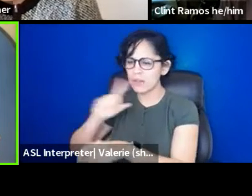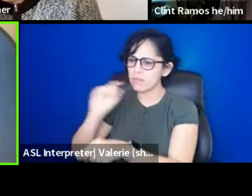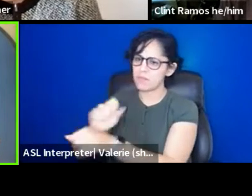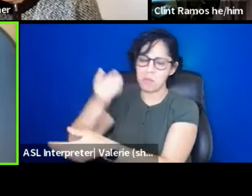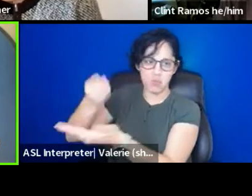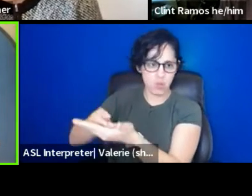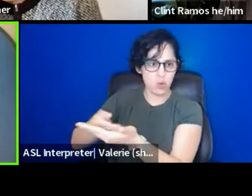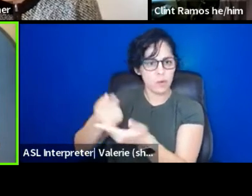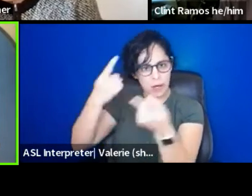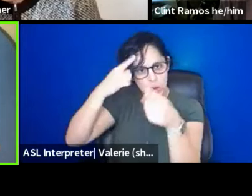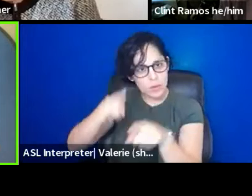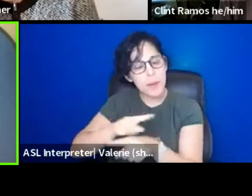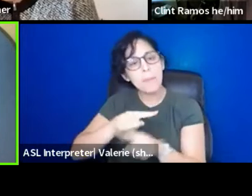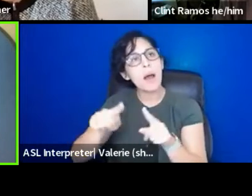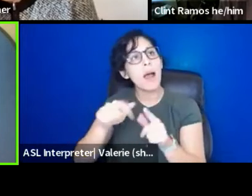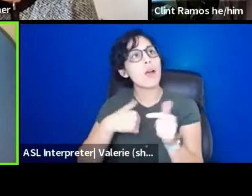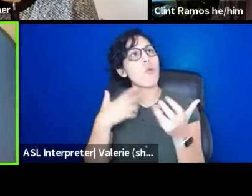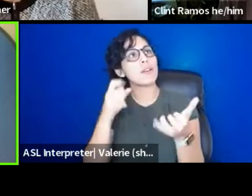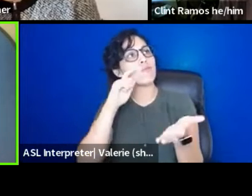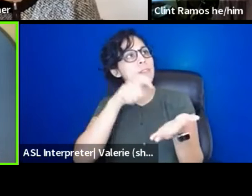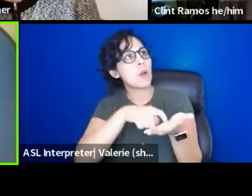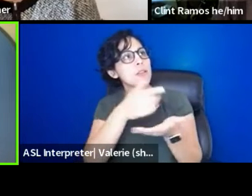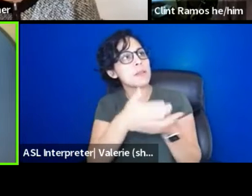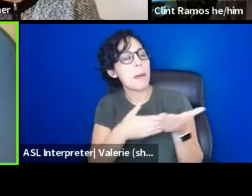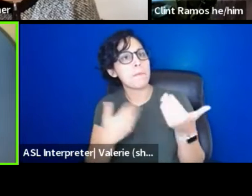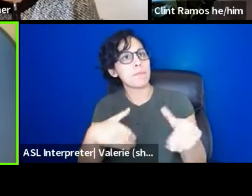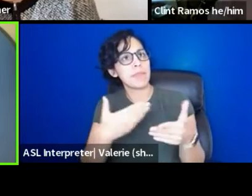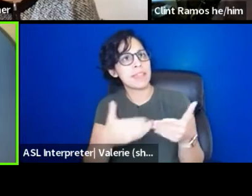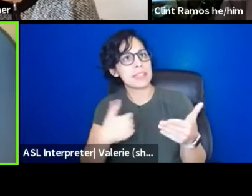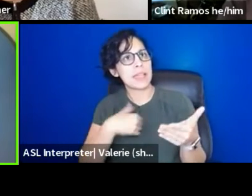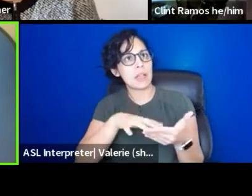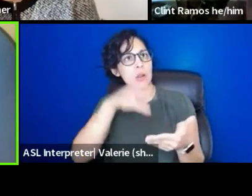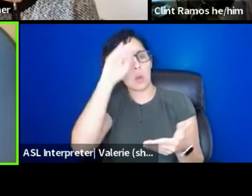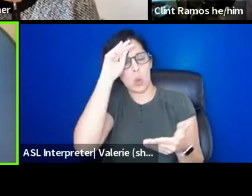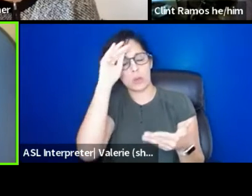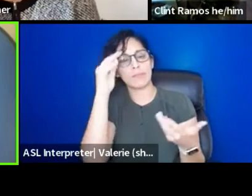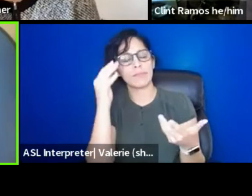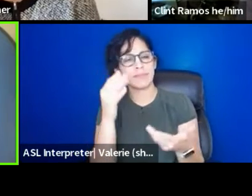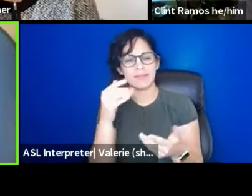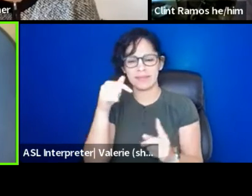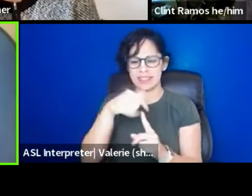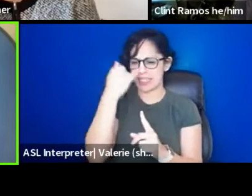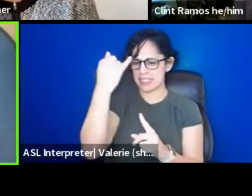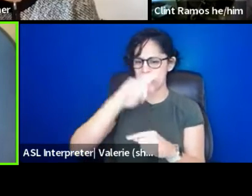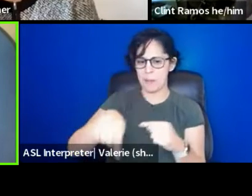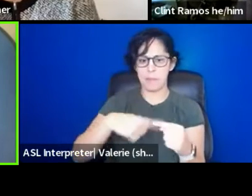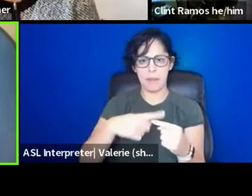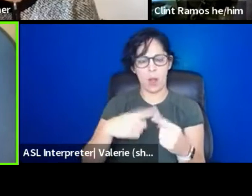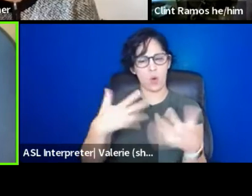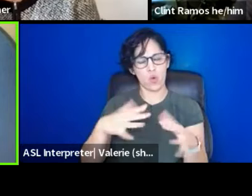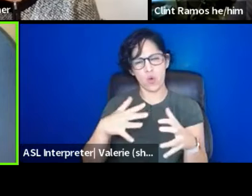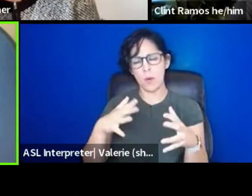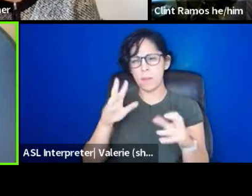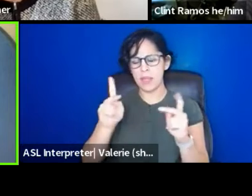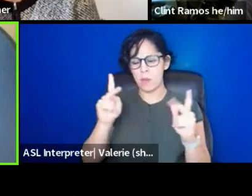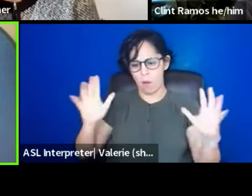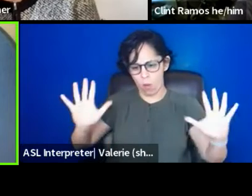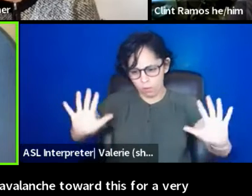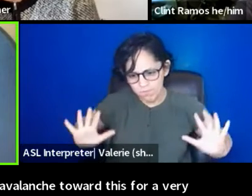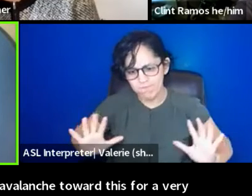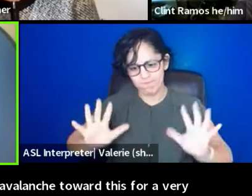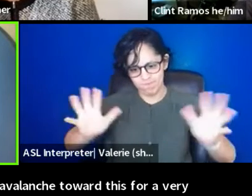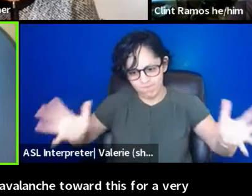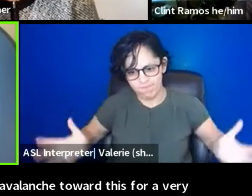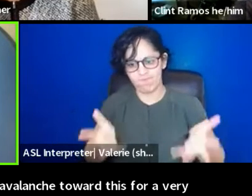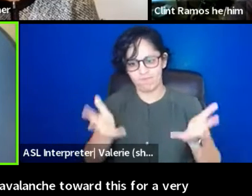just to uplift some takeaways there. Um, this idea of there has been an avalanche toward this for a very long time. And